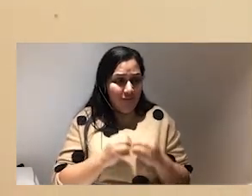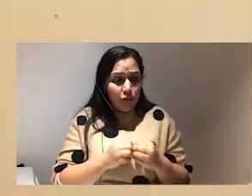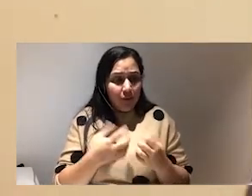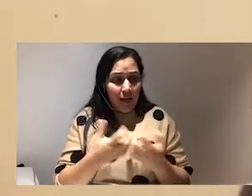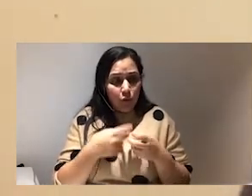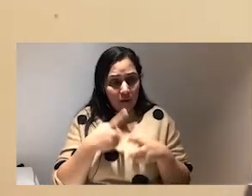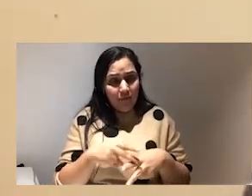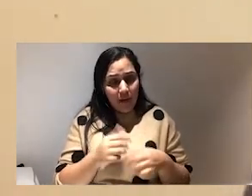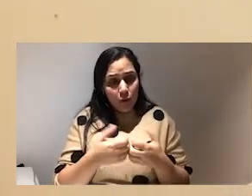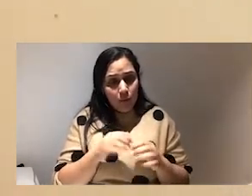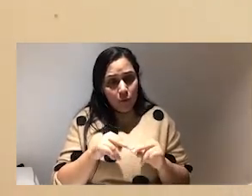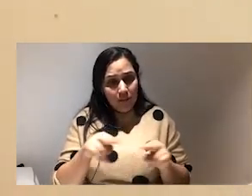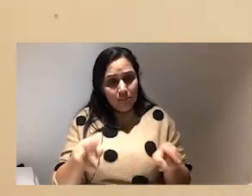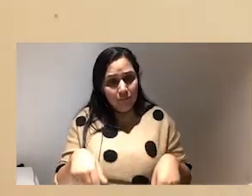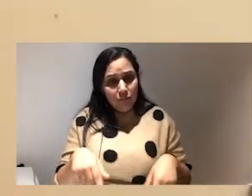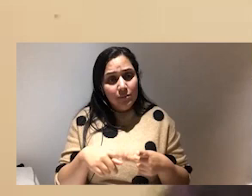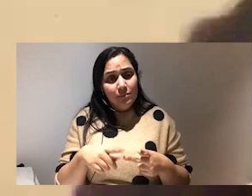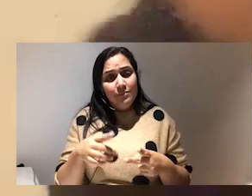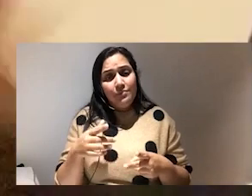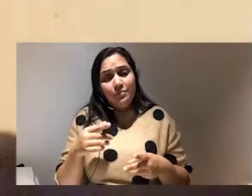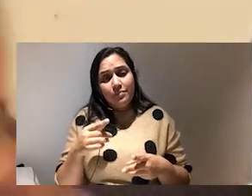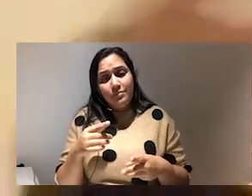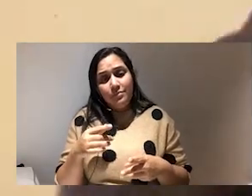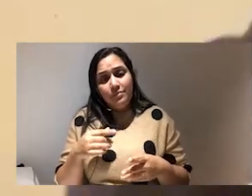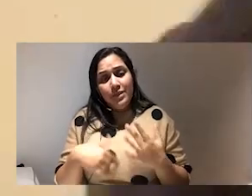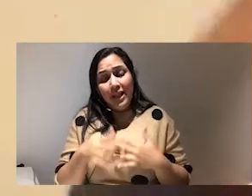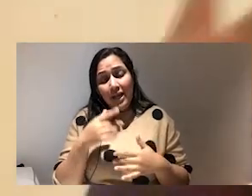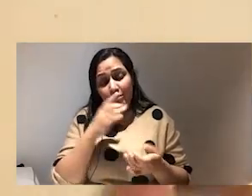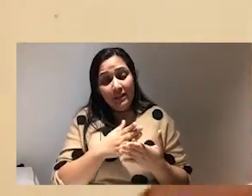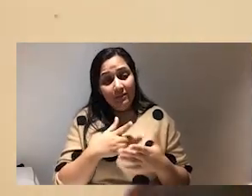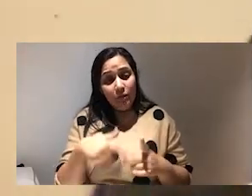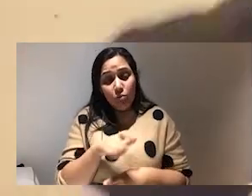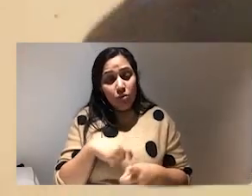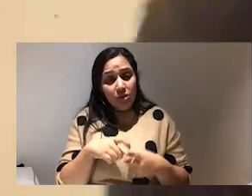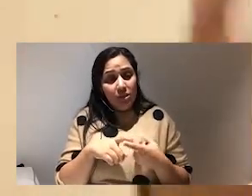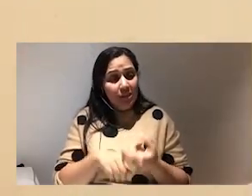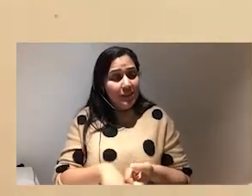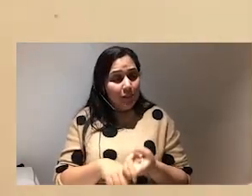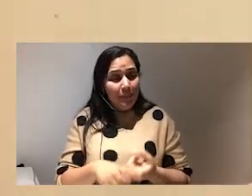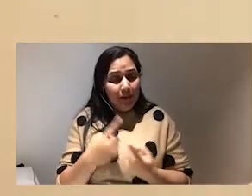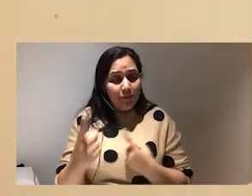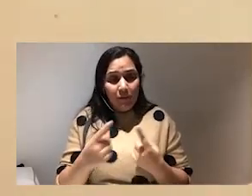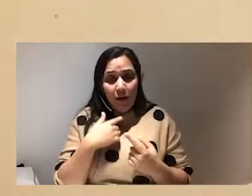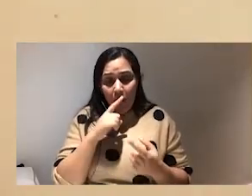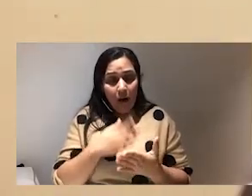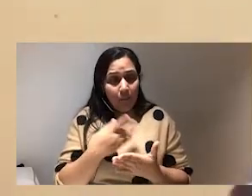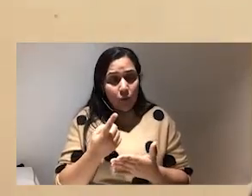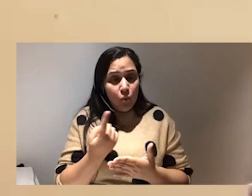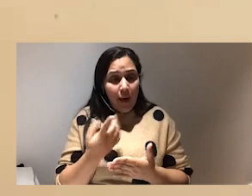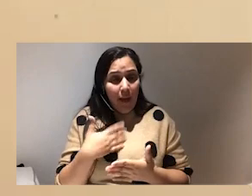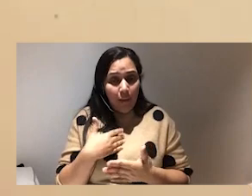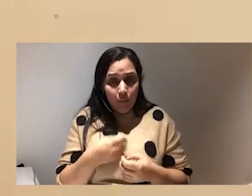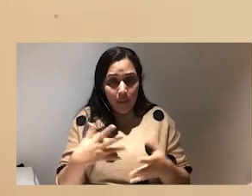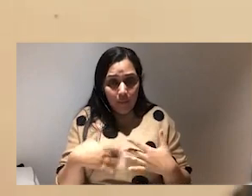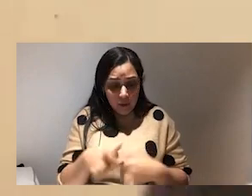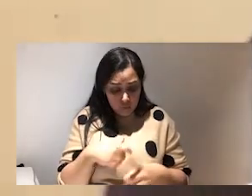the second thing is community because i really do believe in interdependentness like i can't be who i am without my community um and